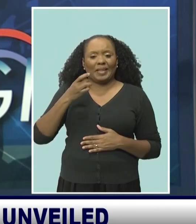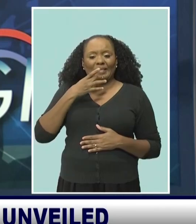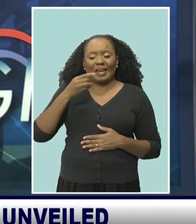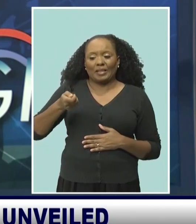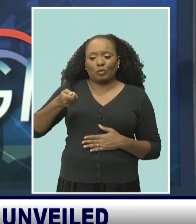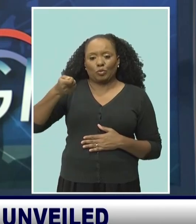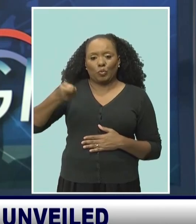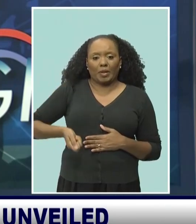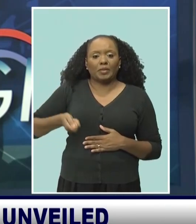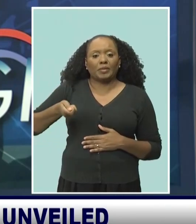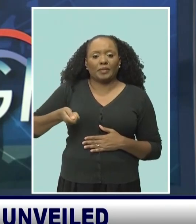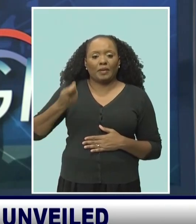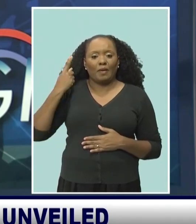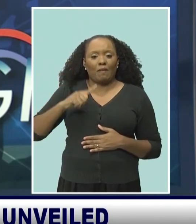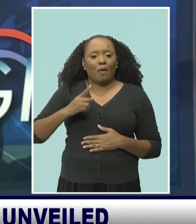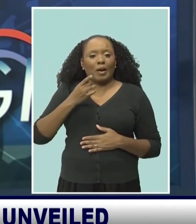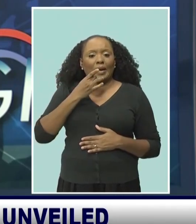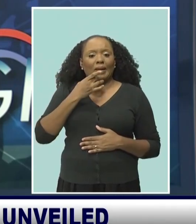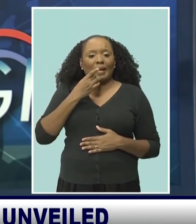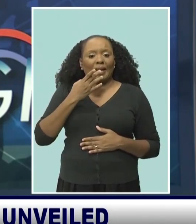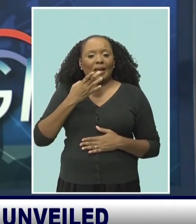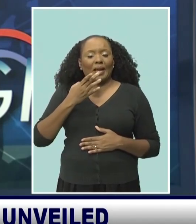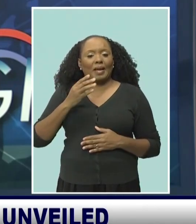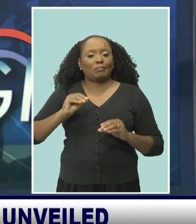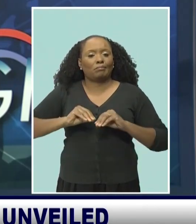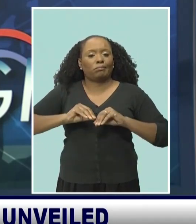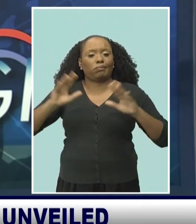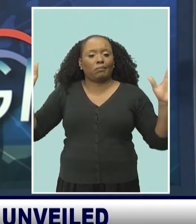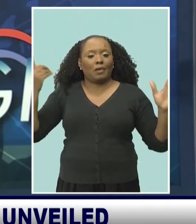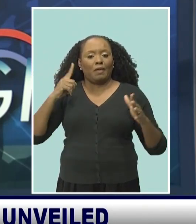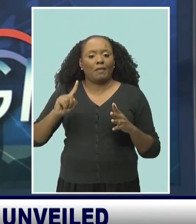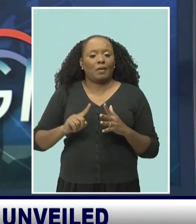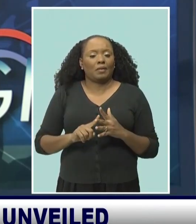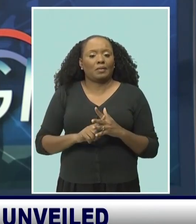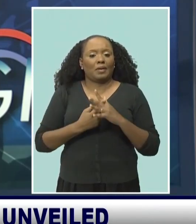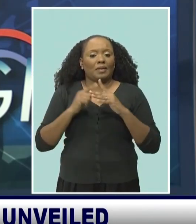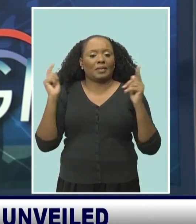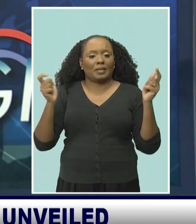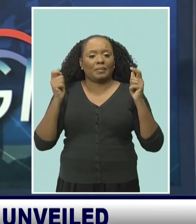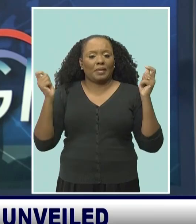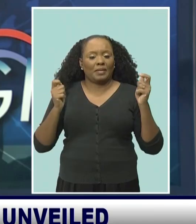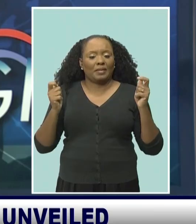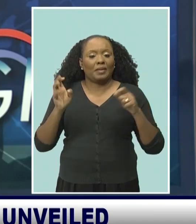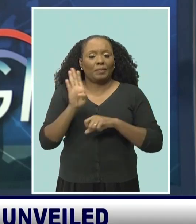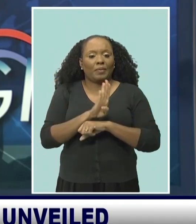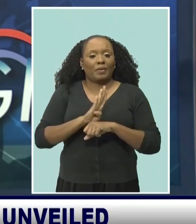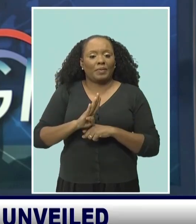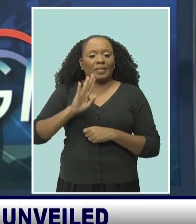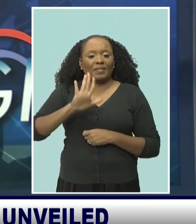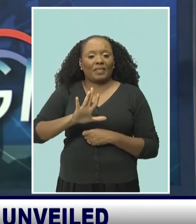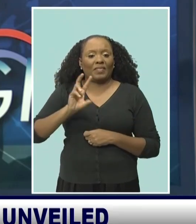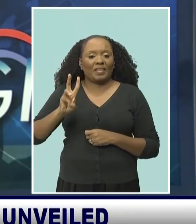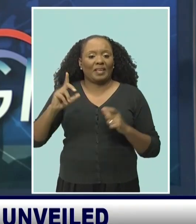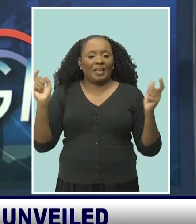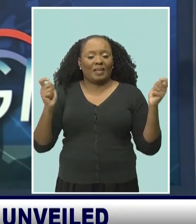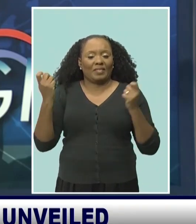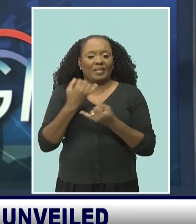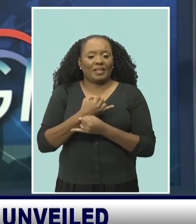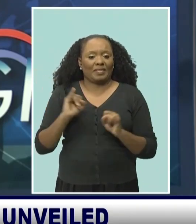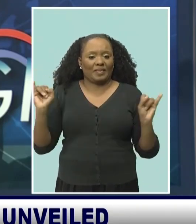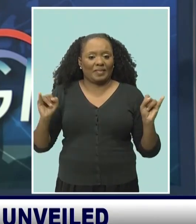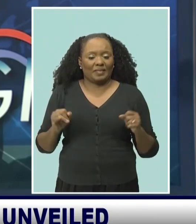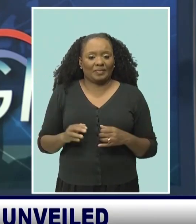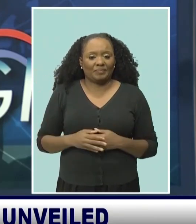at this year's Sajikor Lighting Ceremony to signal the launch of celebrations for the 56th anniversary of independence here in Barbados.